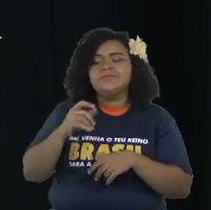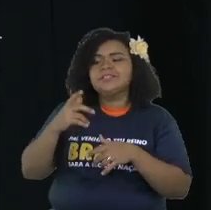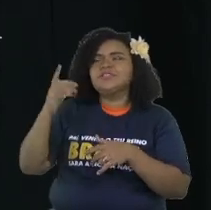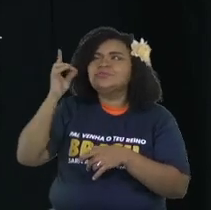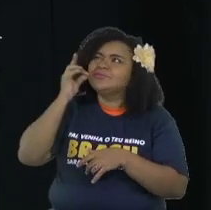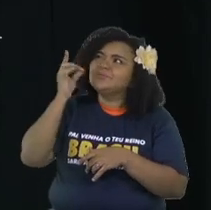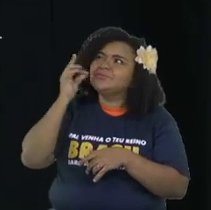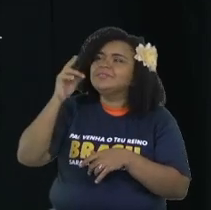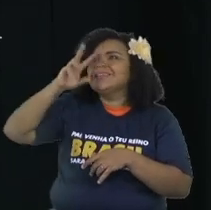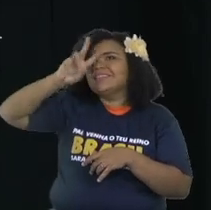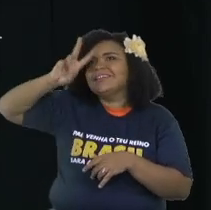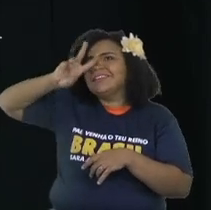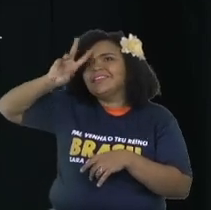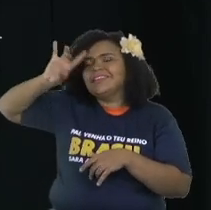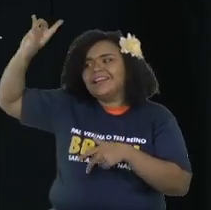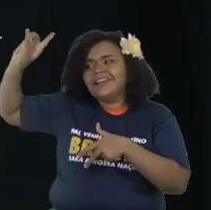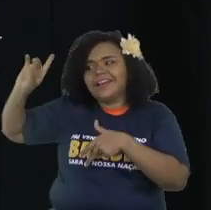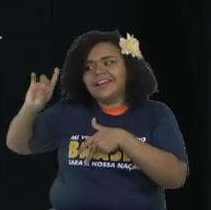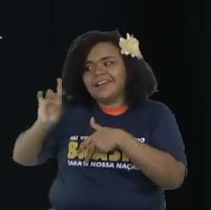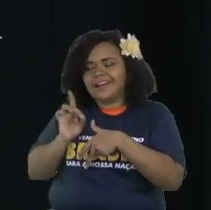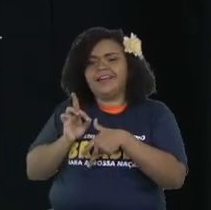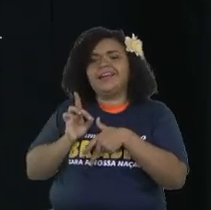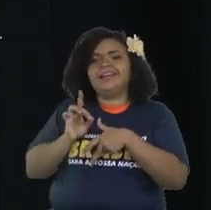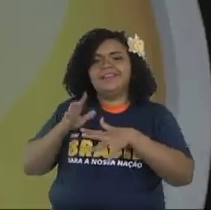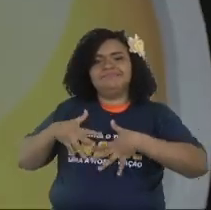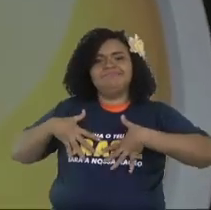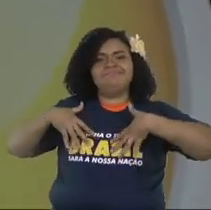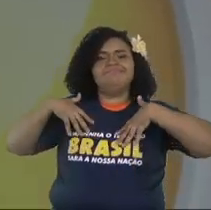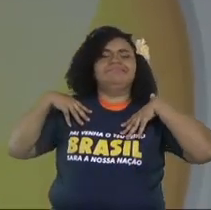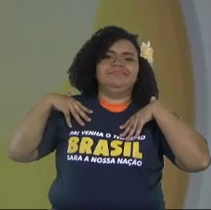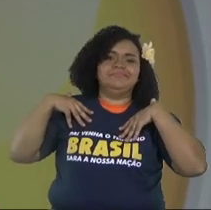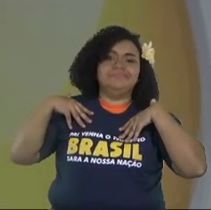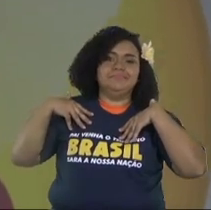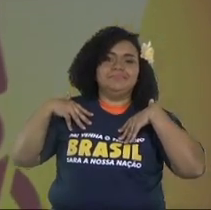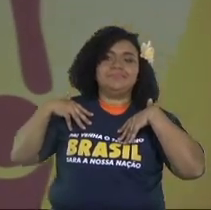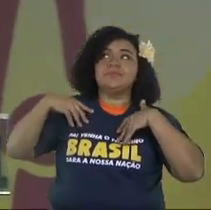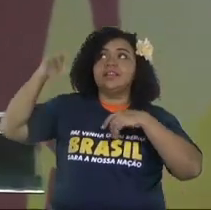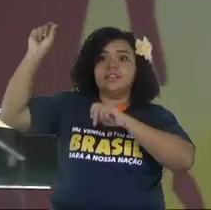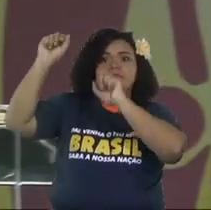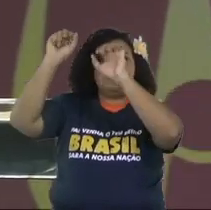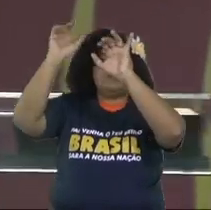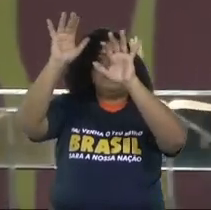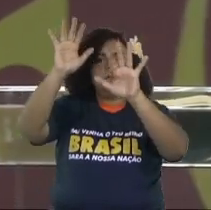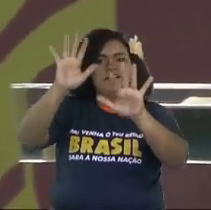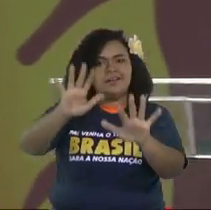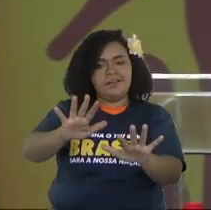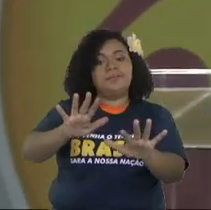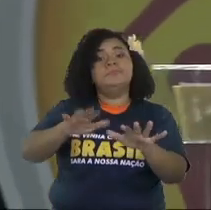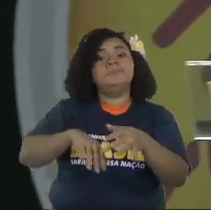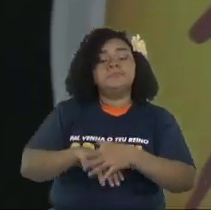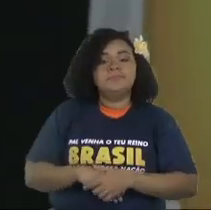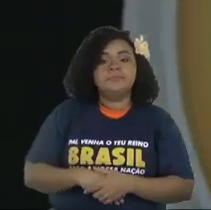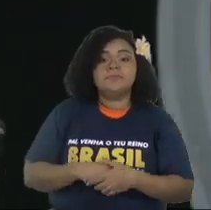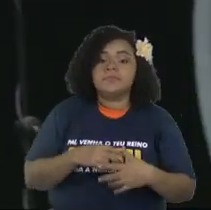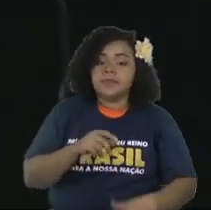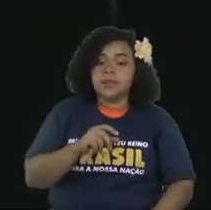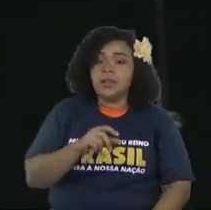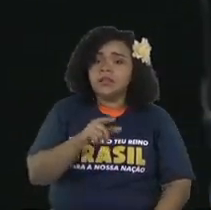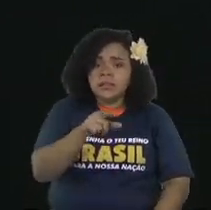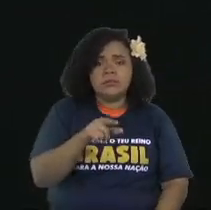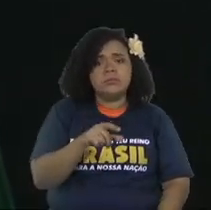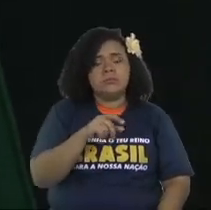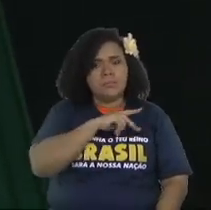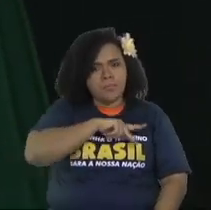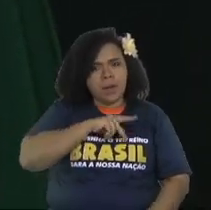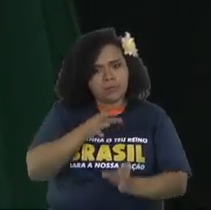it's in rejoicing the Lord that God will perspare you God perspares those who rejoice in them themselves and them